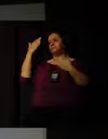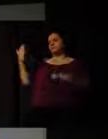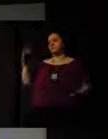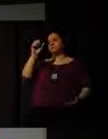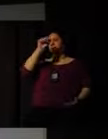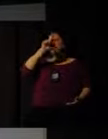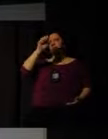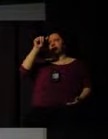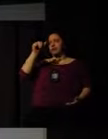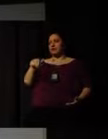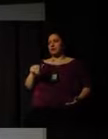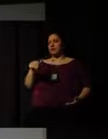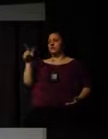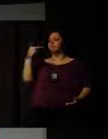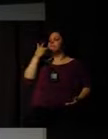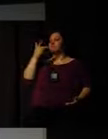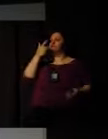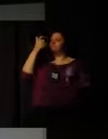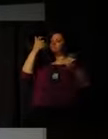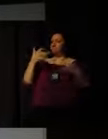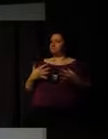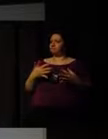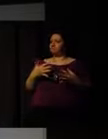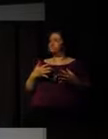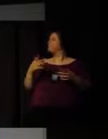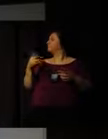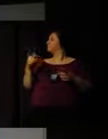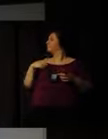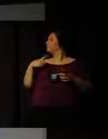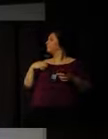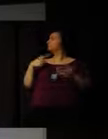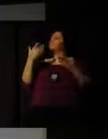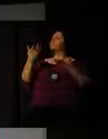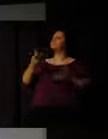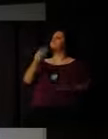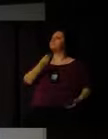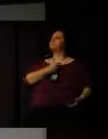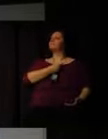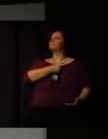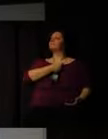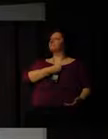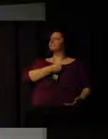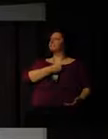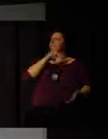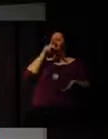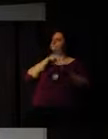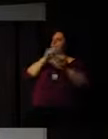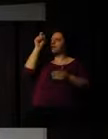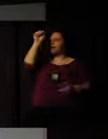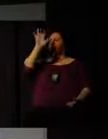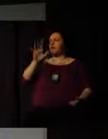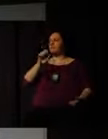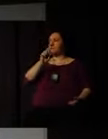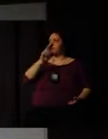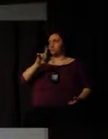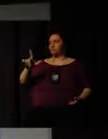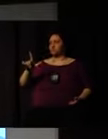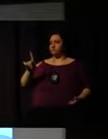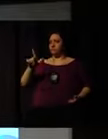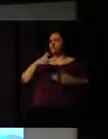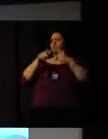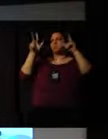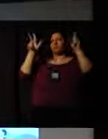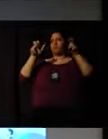Thank you very much, Alan, for your words and for bringing us some of the reality of Southern Africa